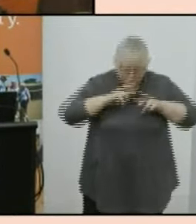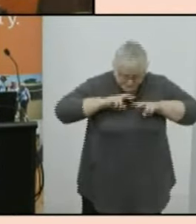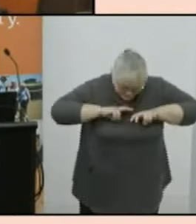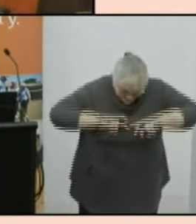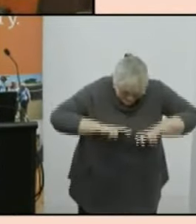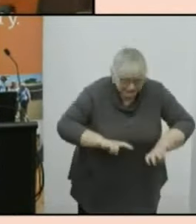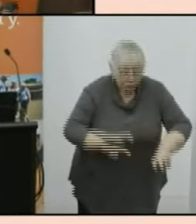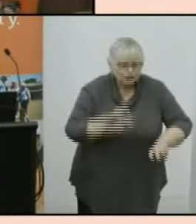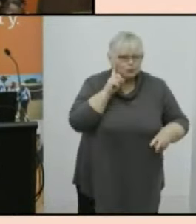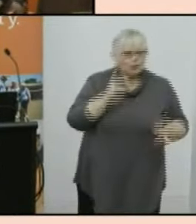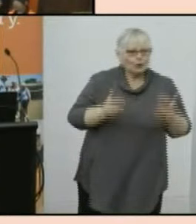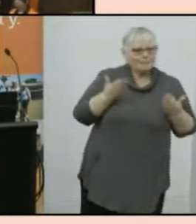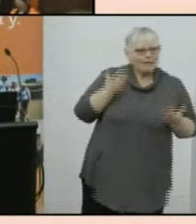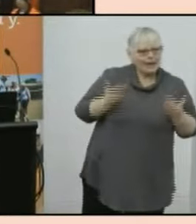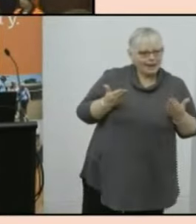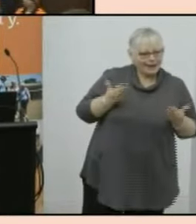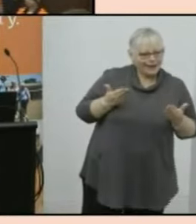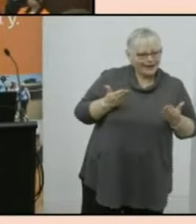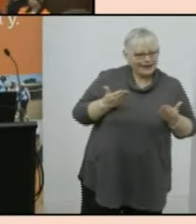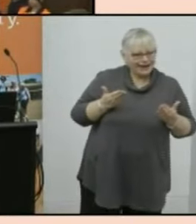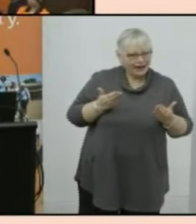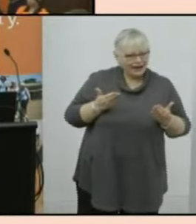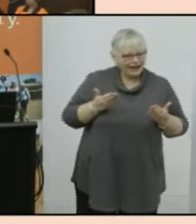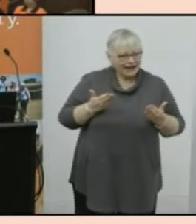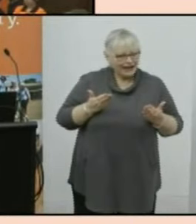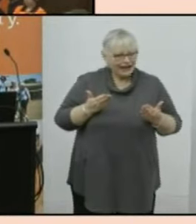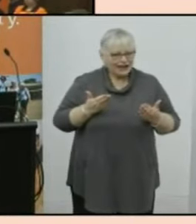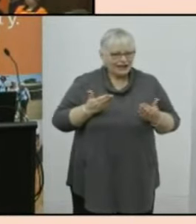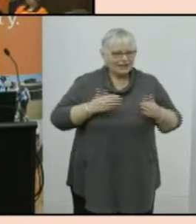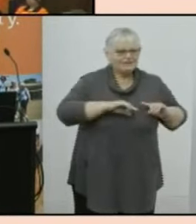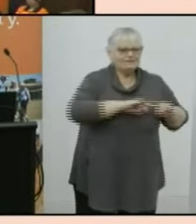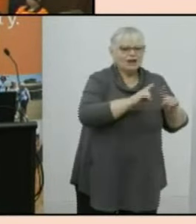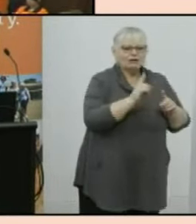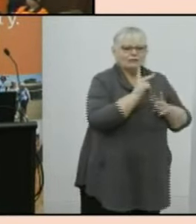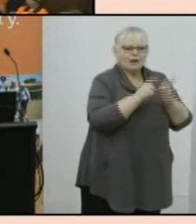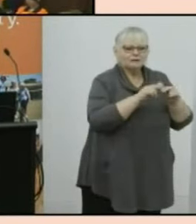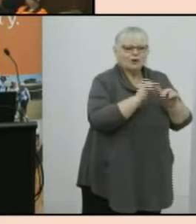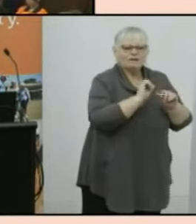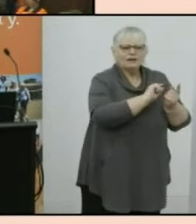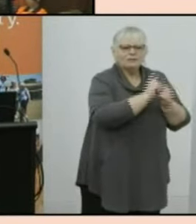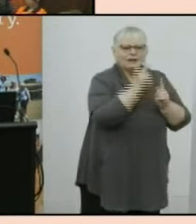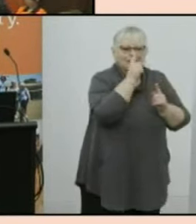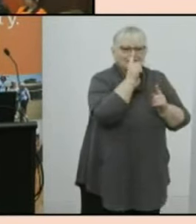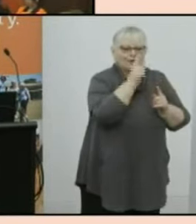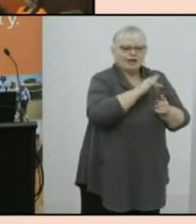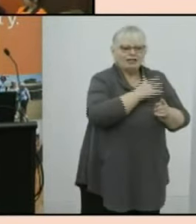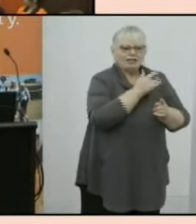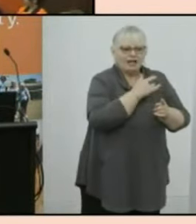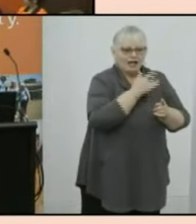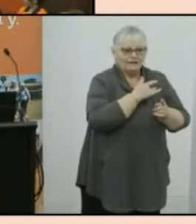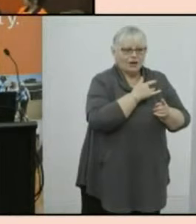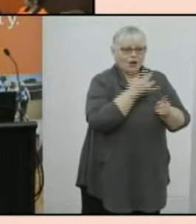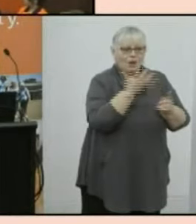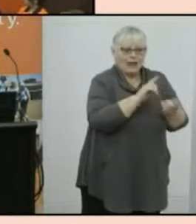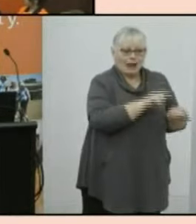data is comparing what uh various aspects of people's lives in those parts of the country that were locked down with other